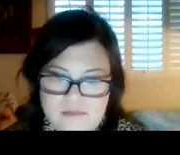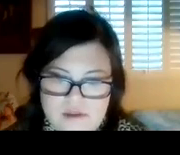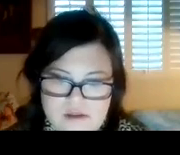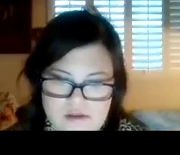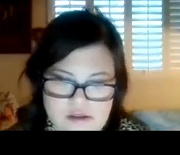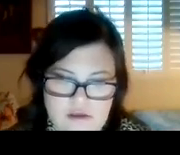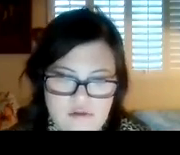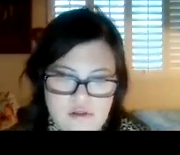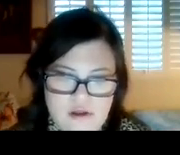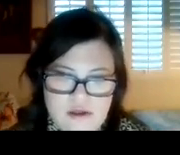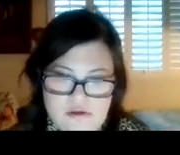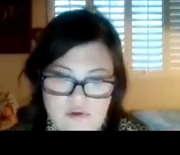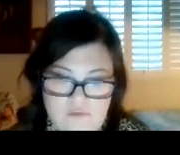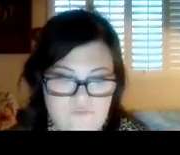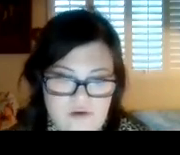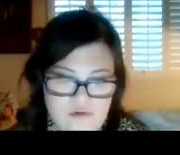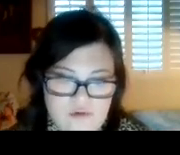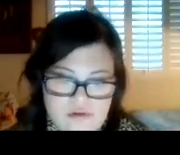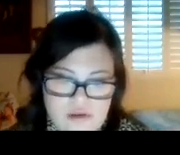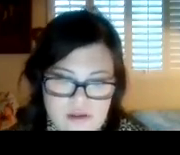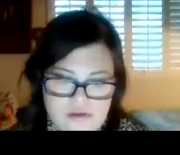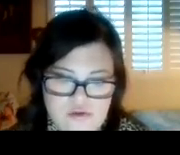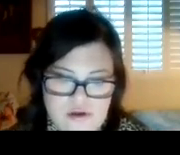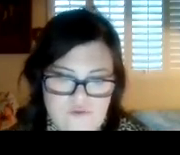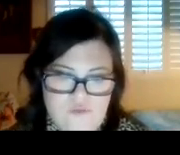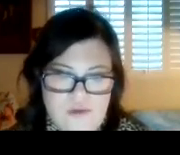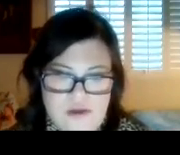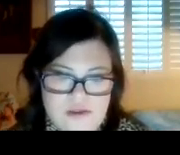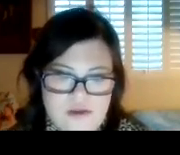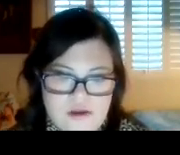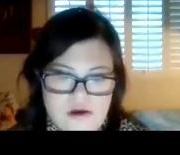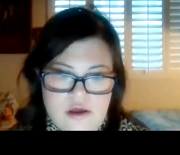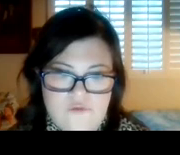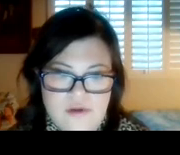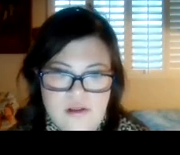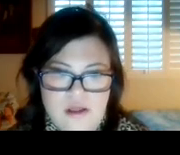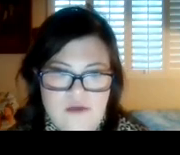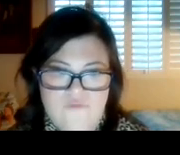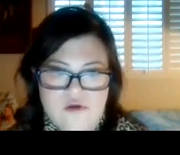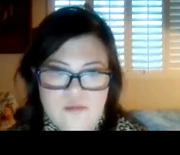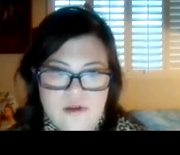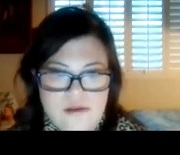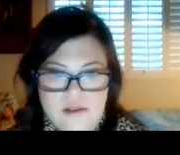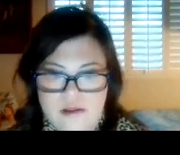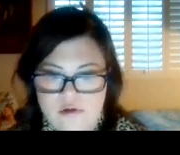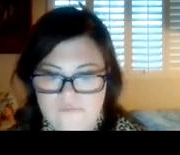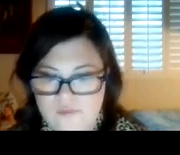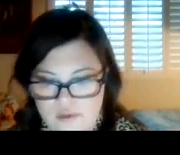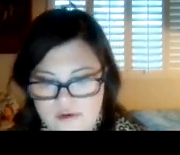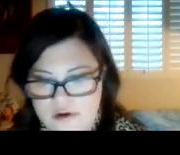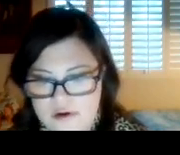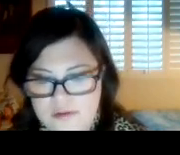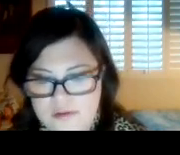school reading and second field. Student government, FDLA, University of